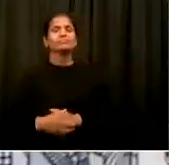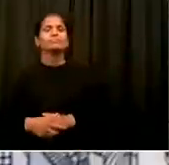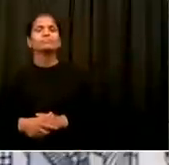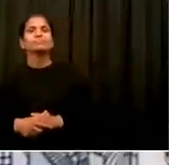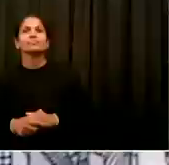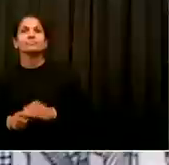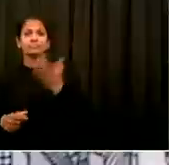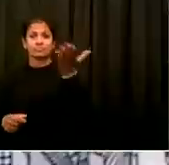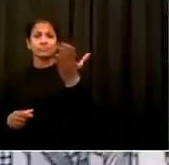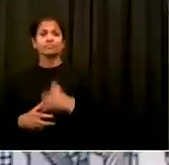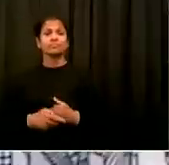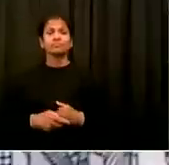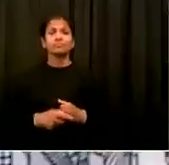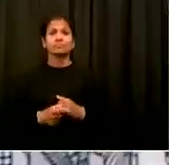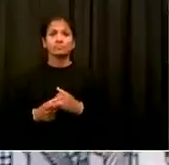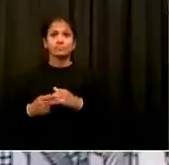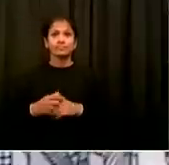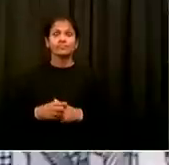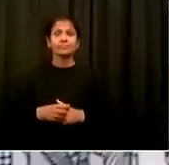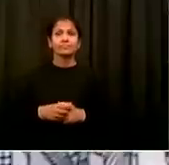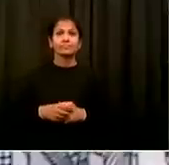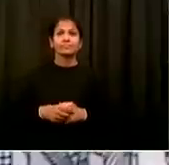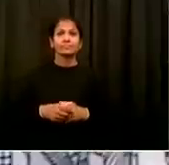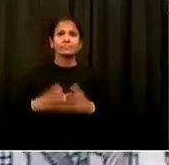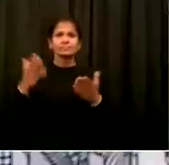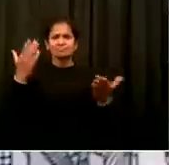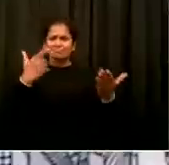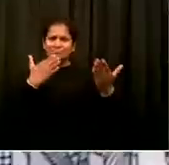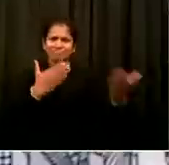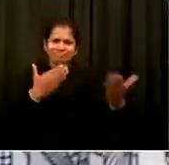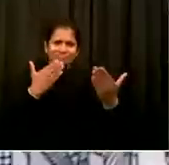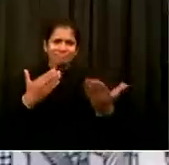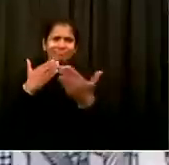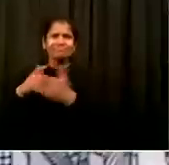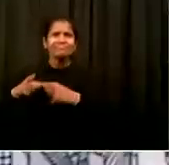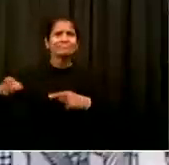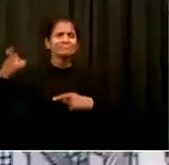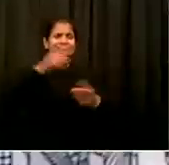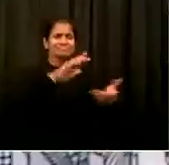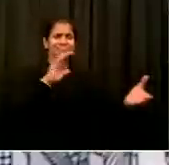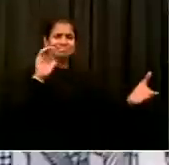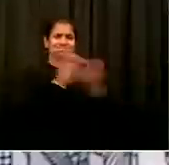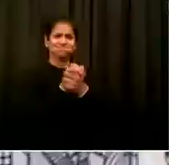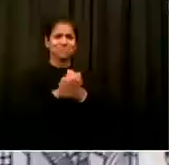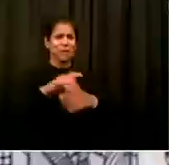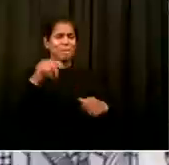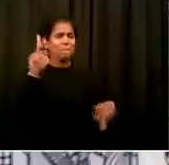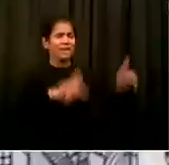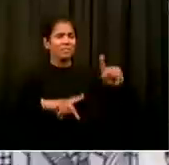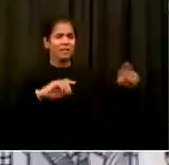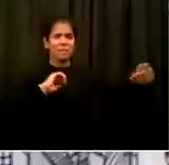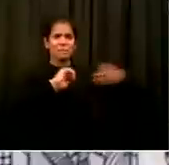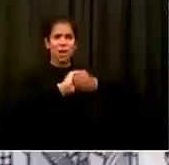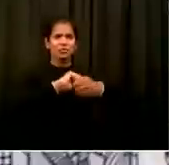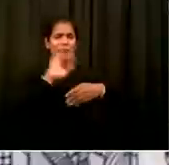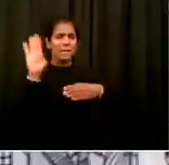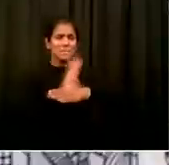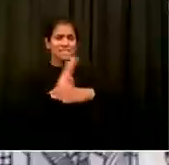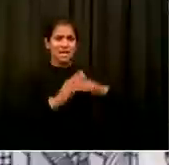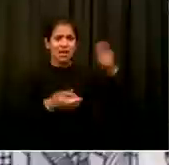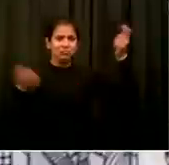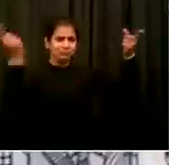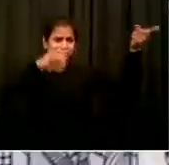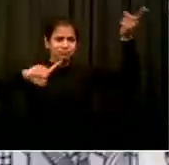people all over the city. There's a lot of folks, a lot of organizations, companies, people who have stepped forward and just wanted to help the people in New York City in a variety of ways.